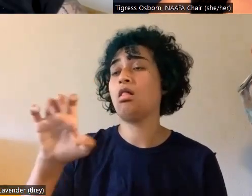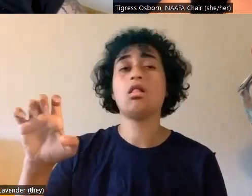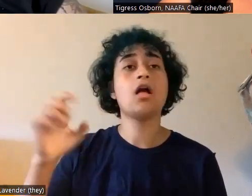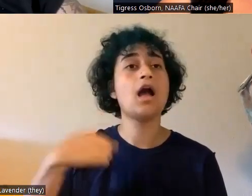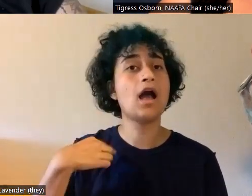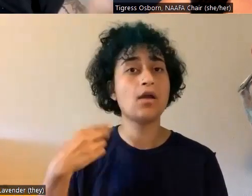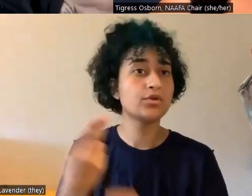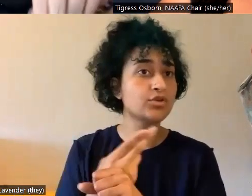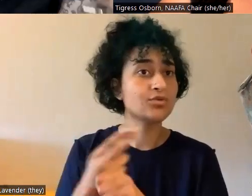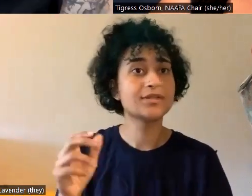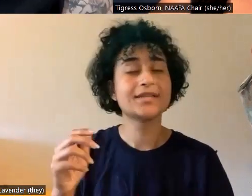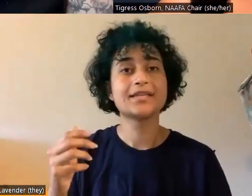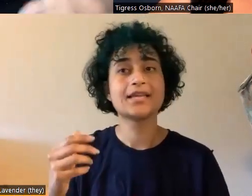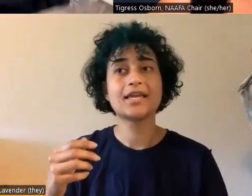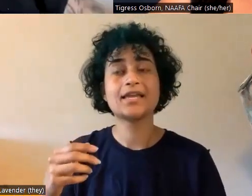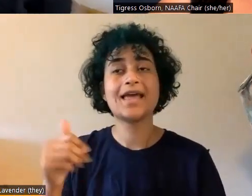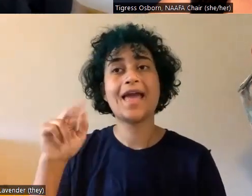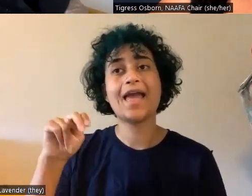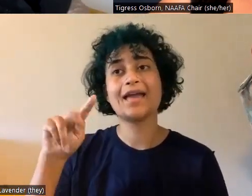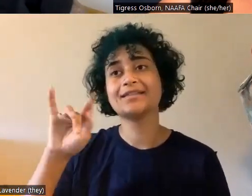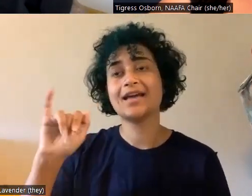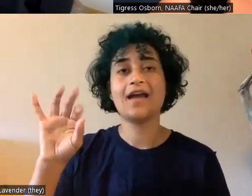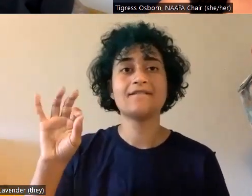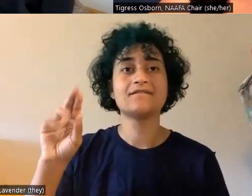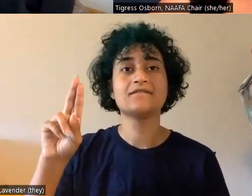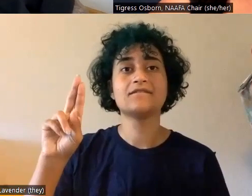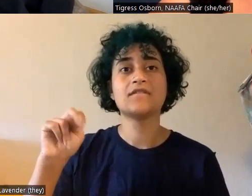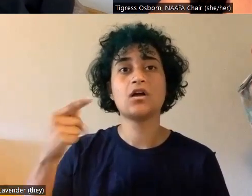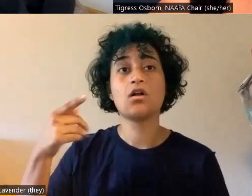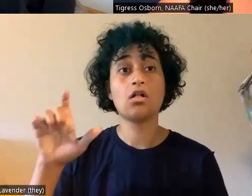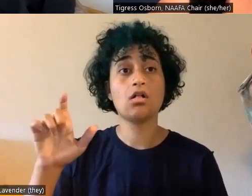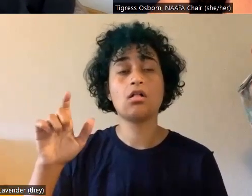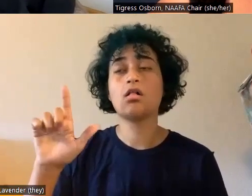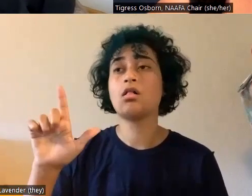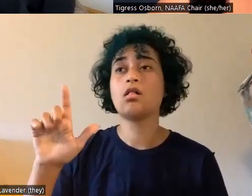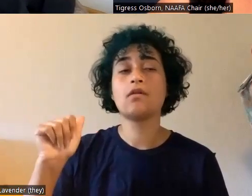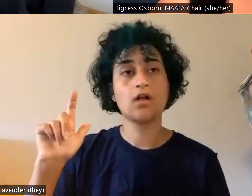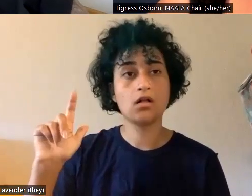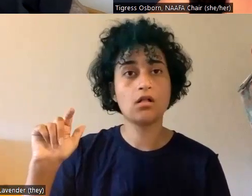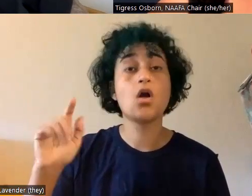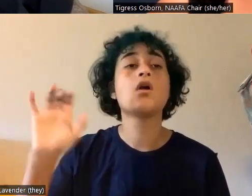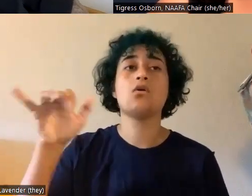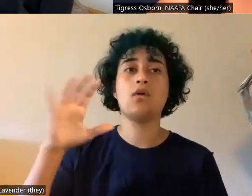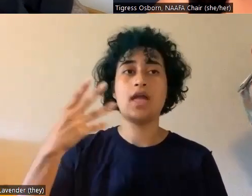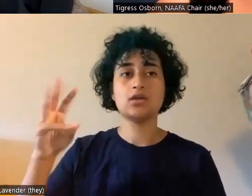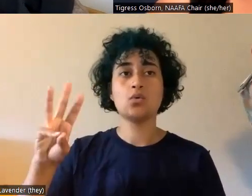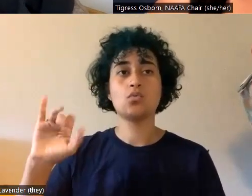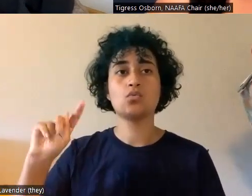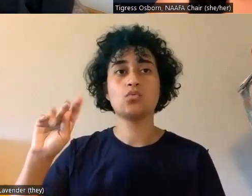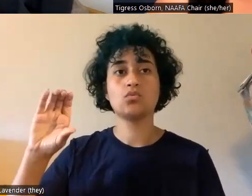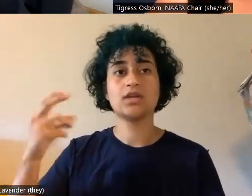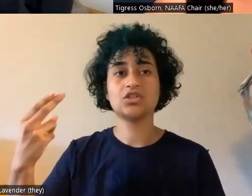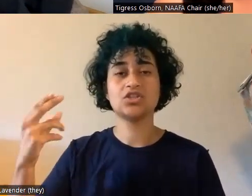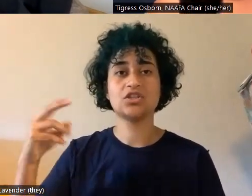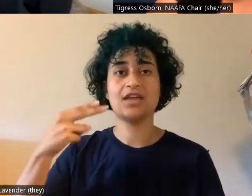antifungal and do witch hazel. I feel like witch hazel is a very underrated, uh, product that